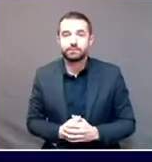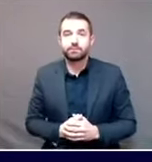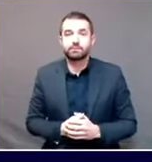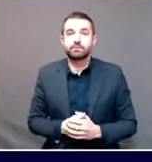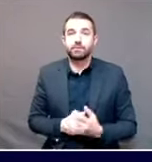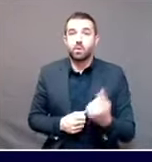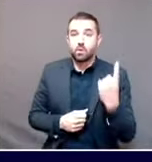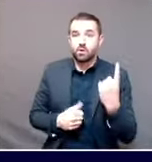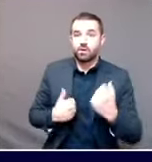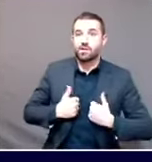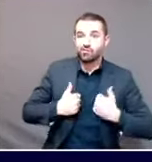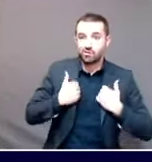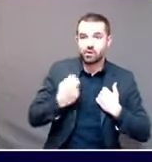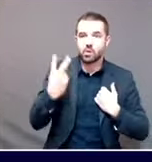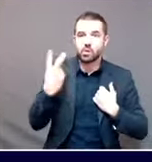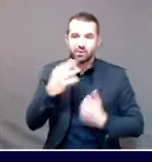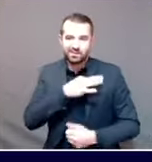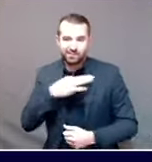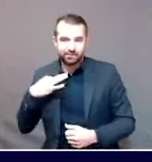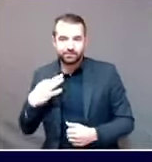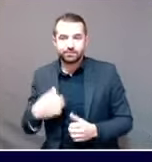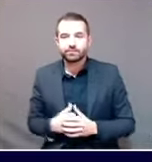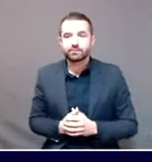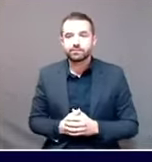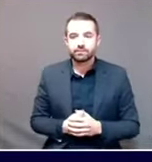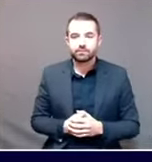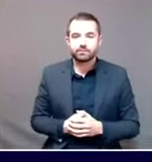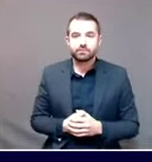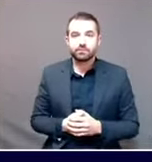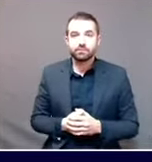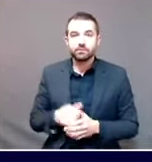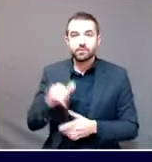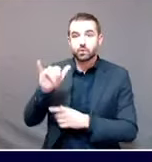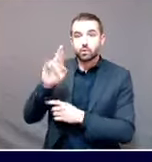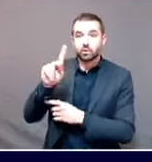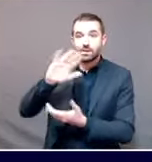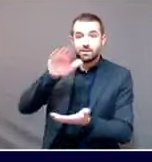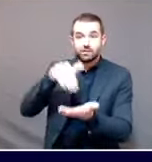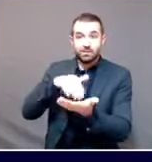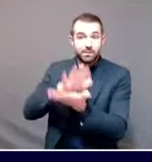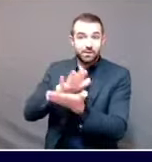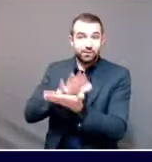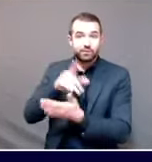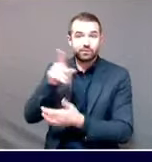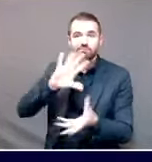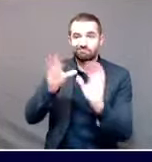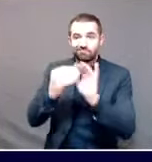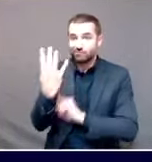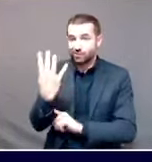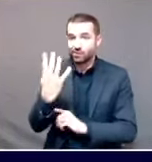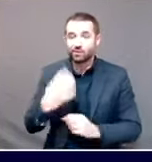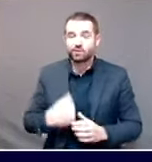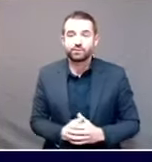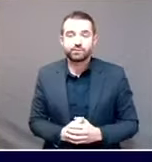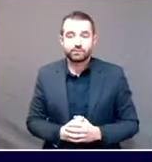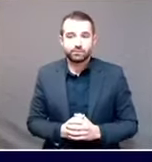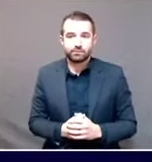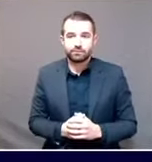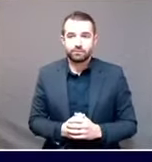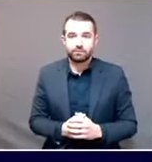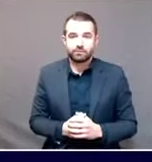among staff members. And finally, at York Middle School, where we're aware of four cases. These are the